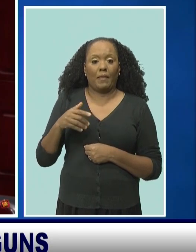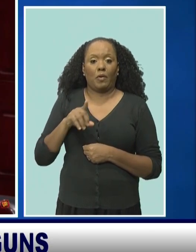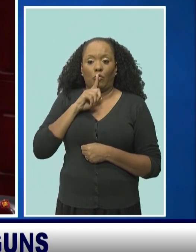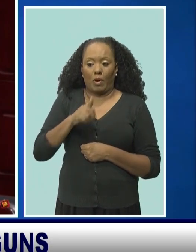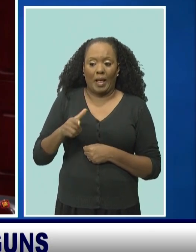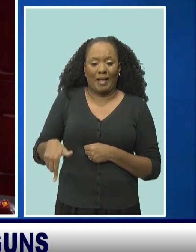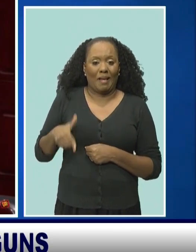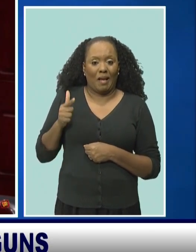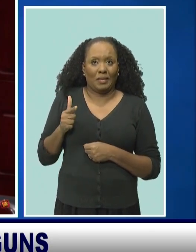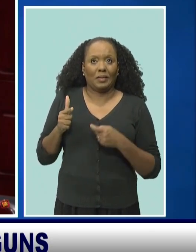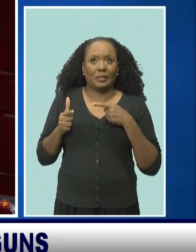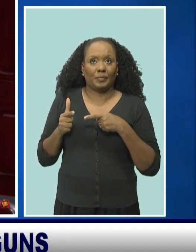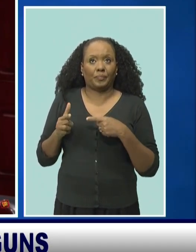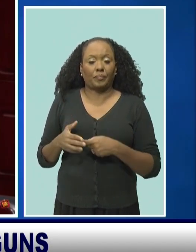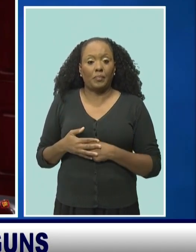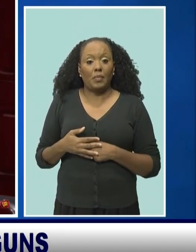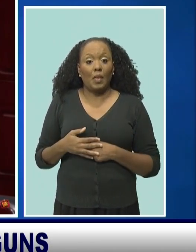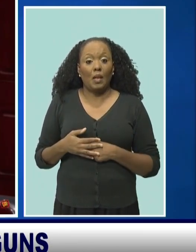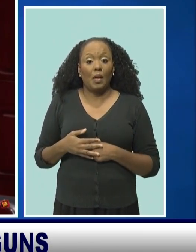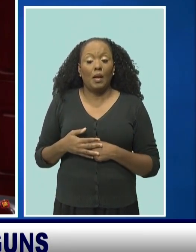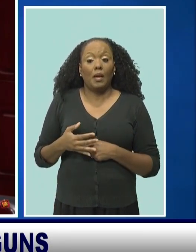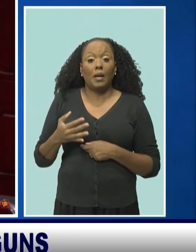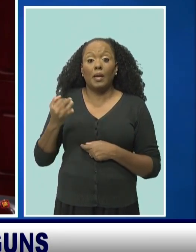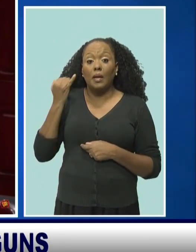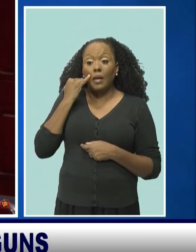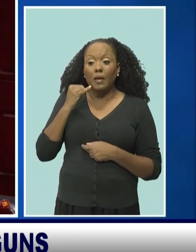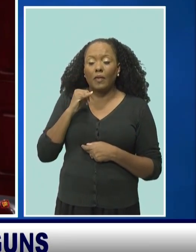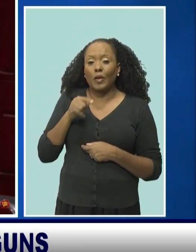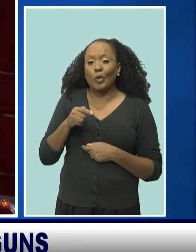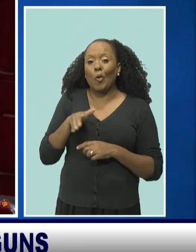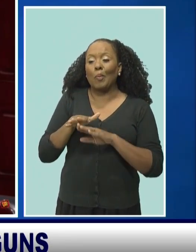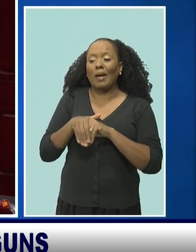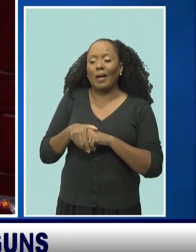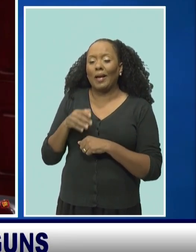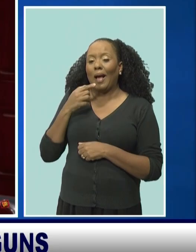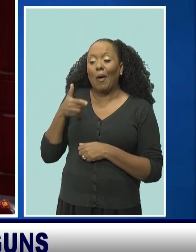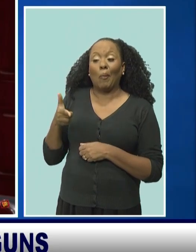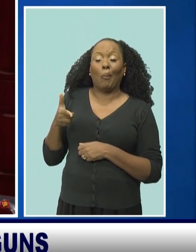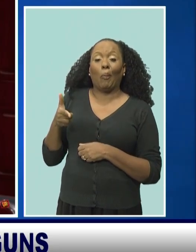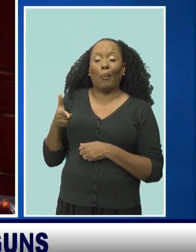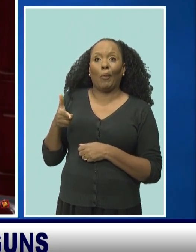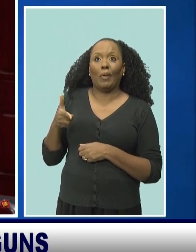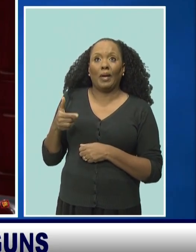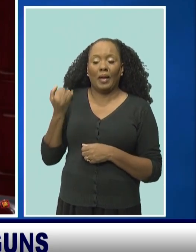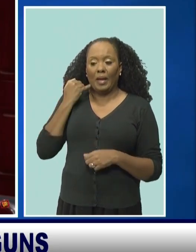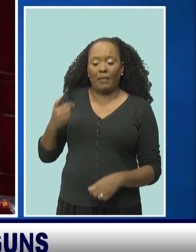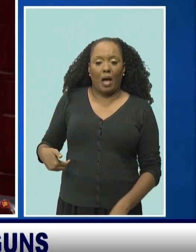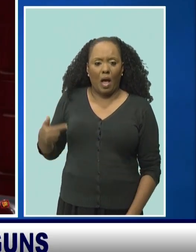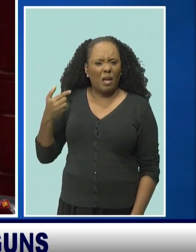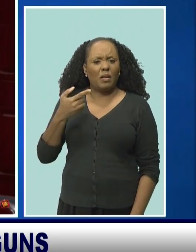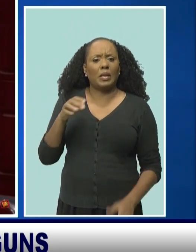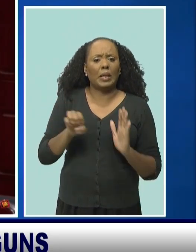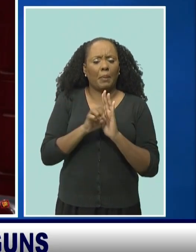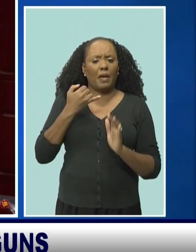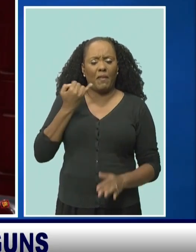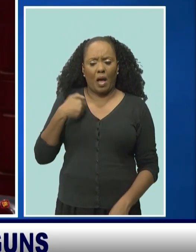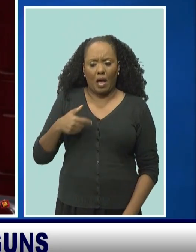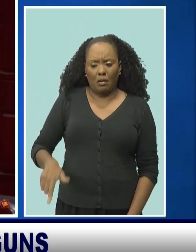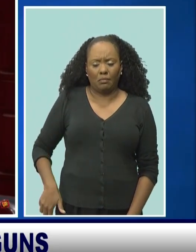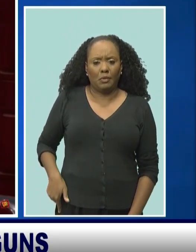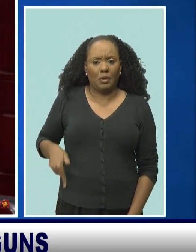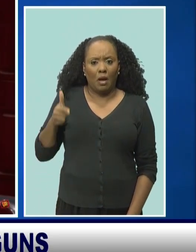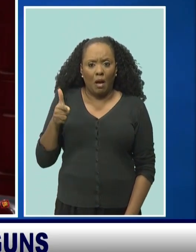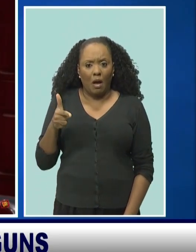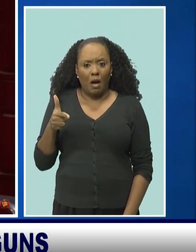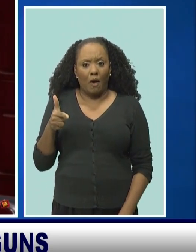to understand that. It is a fear that you cause to other people. Because if I pull a gun from my waist and point at somebody and try to rob them,